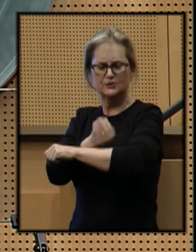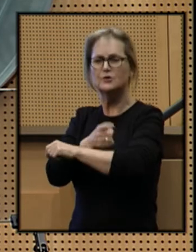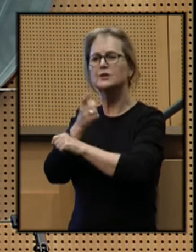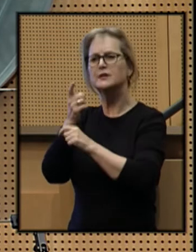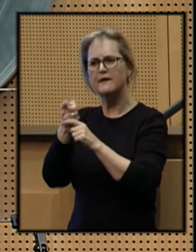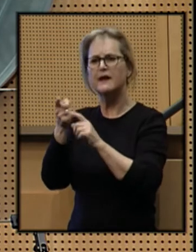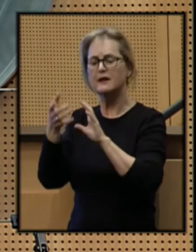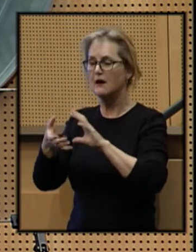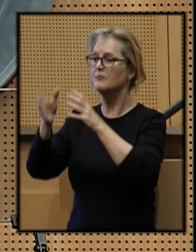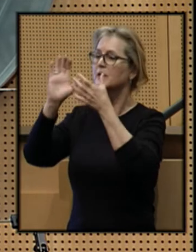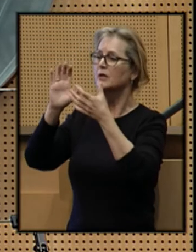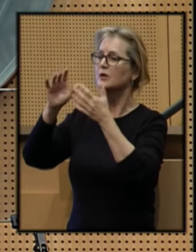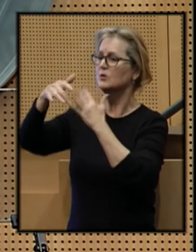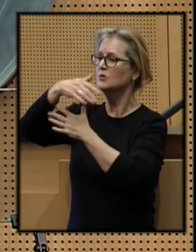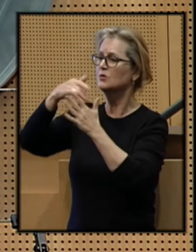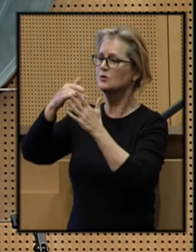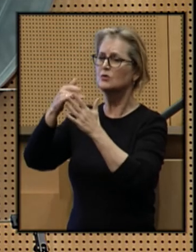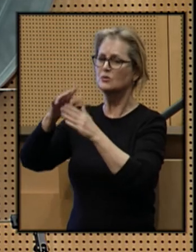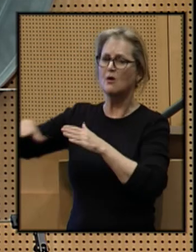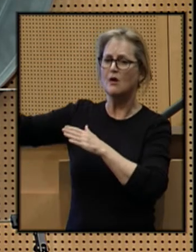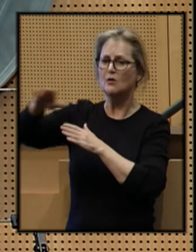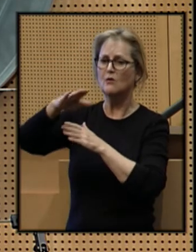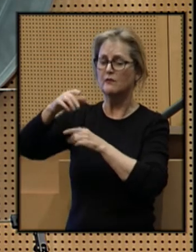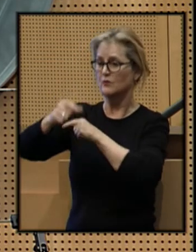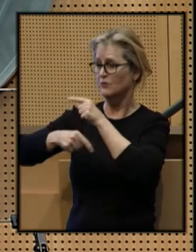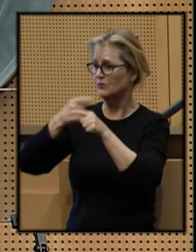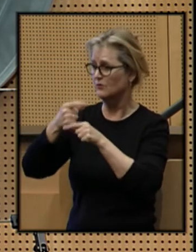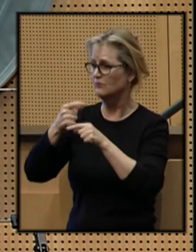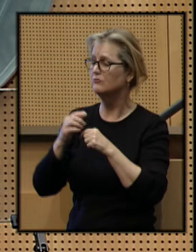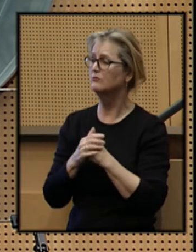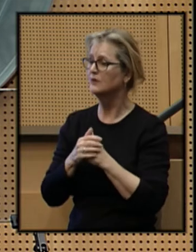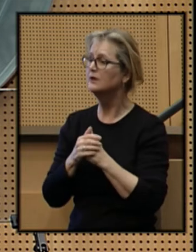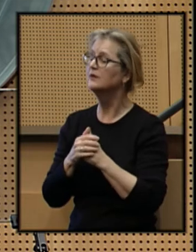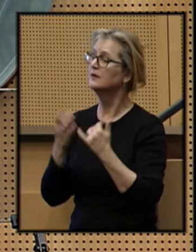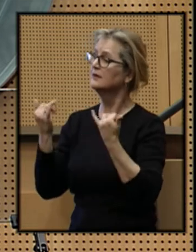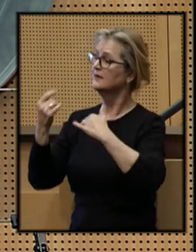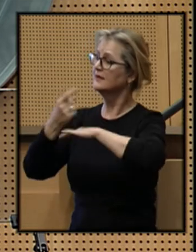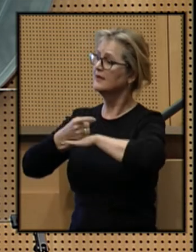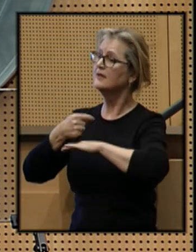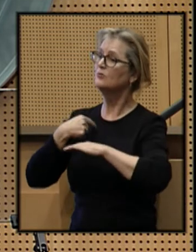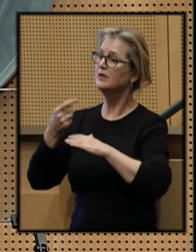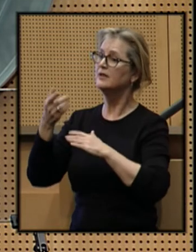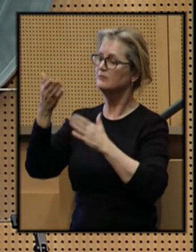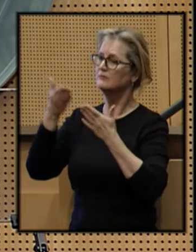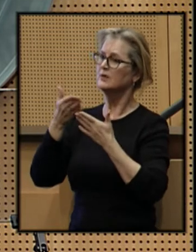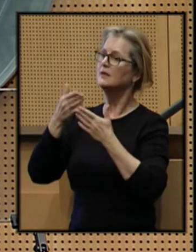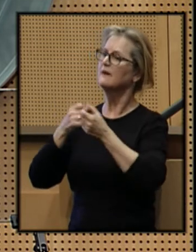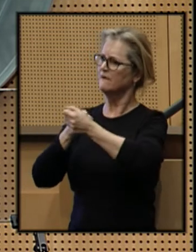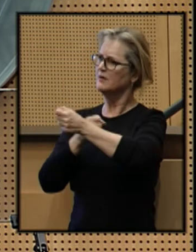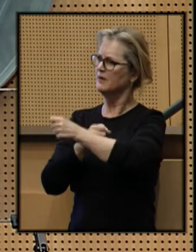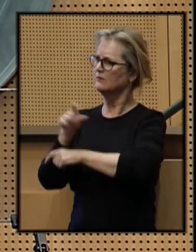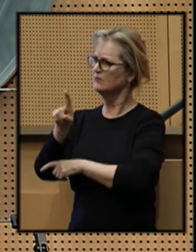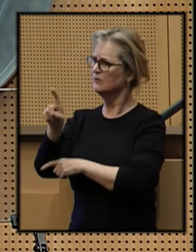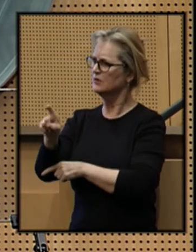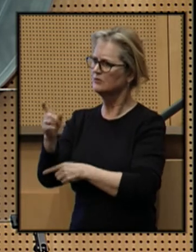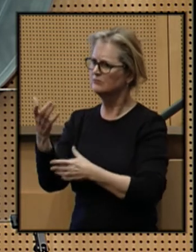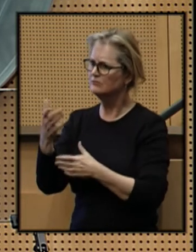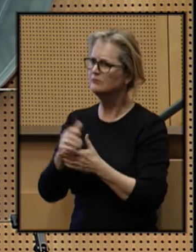upending social orders all across the globe. And today we are presented with a fundamental question.